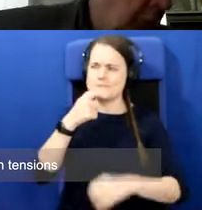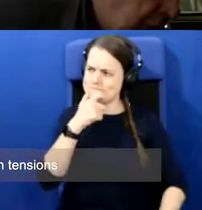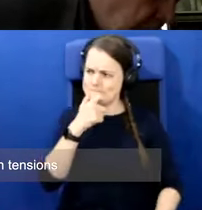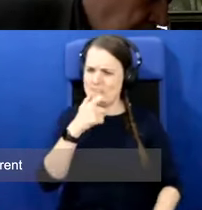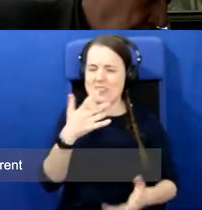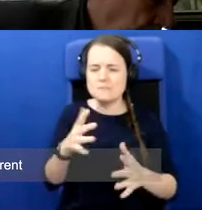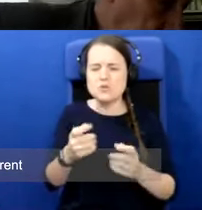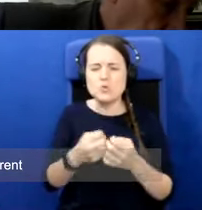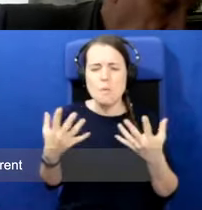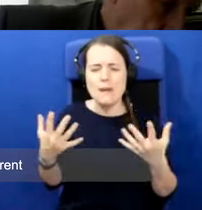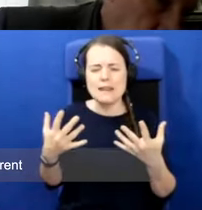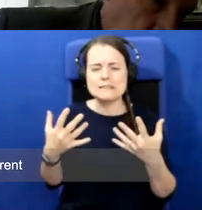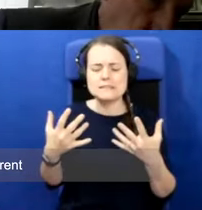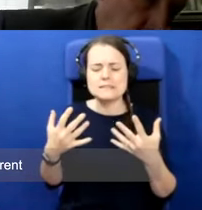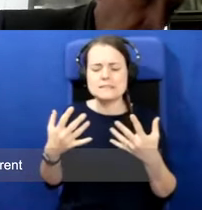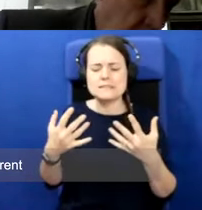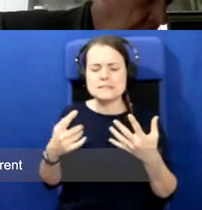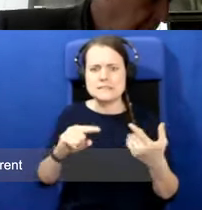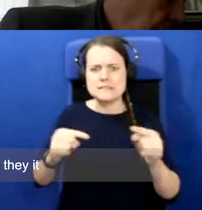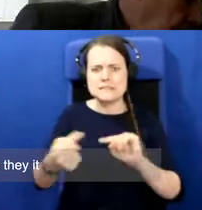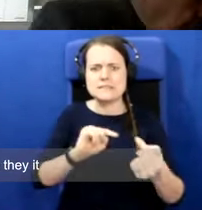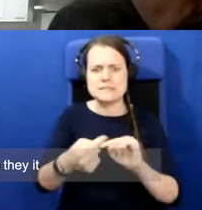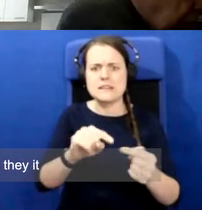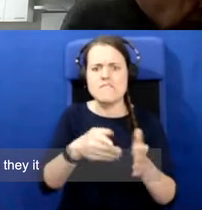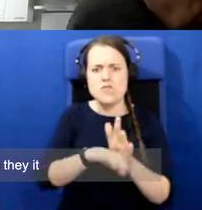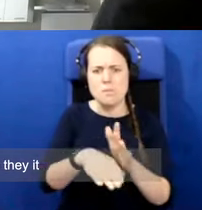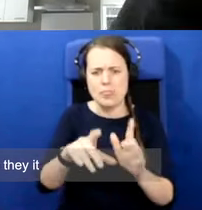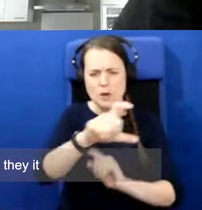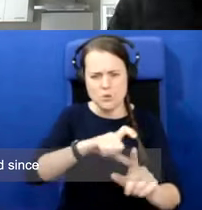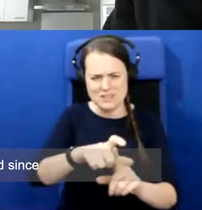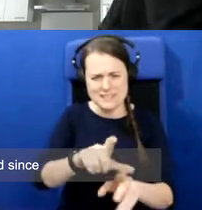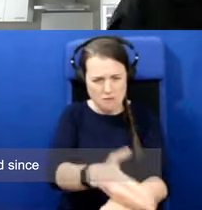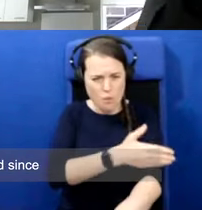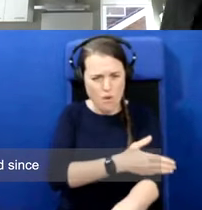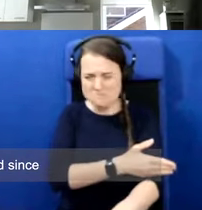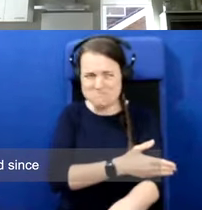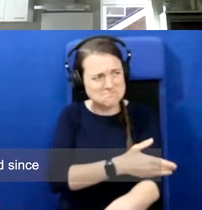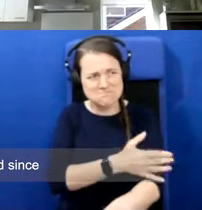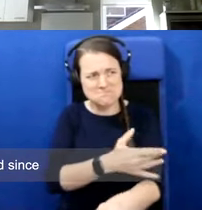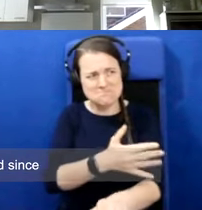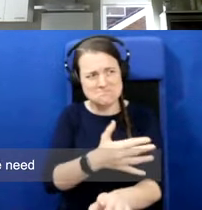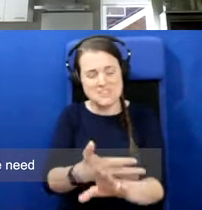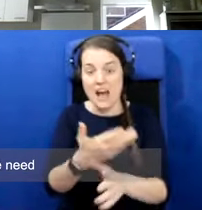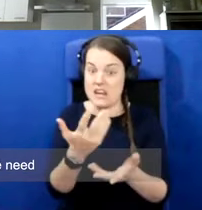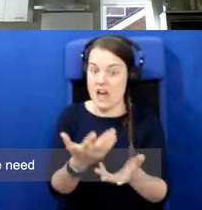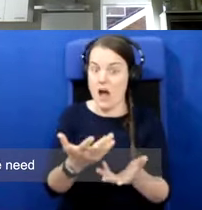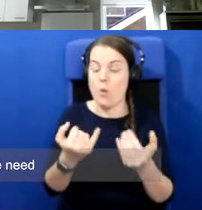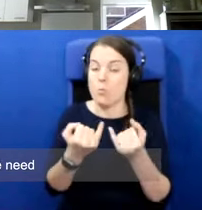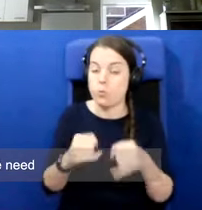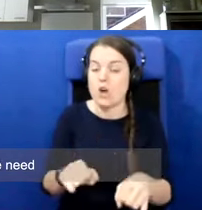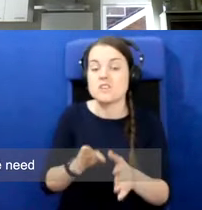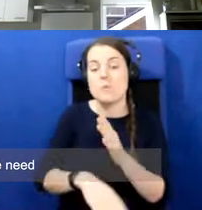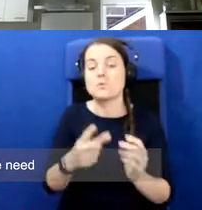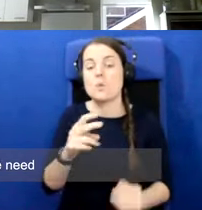among the different communities, certainly since it really has been exacerbated since Brexit in 2016. So